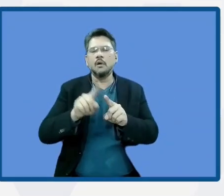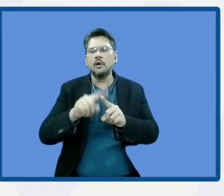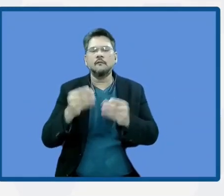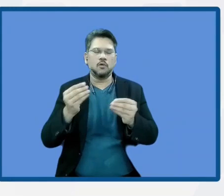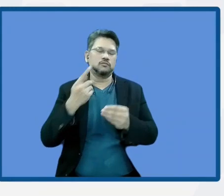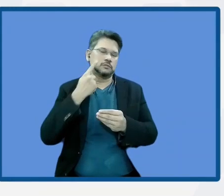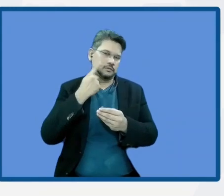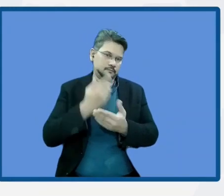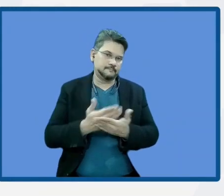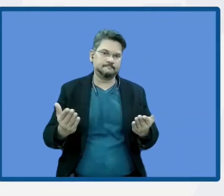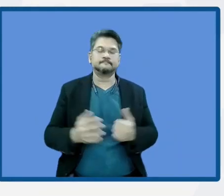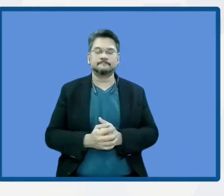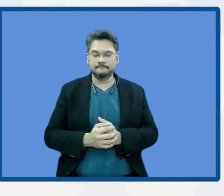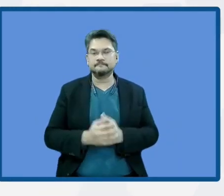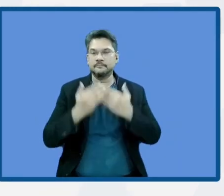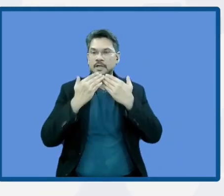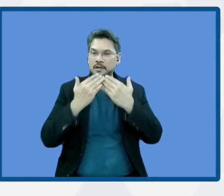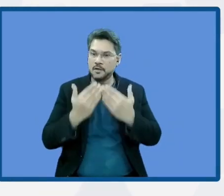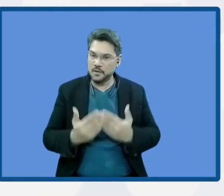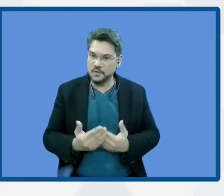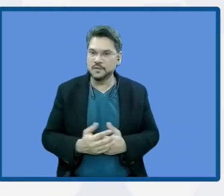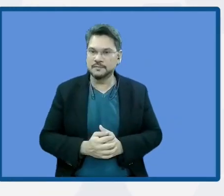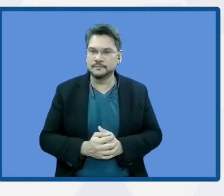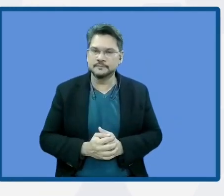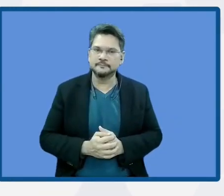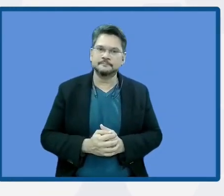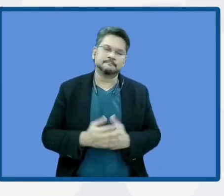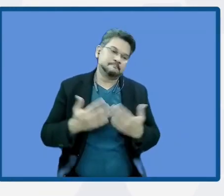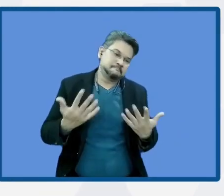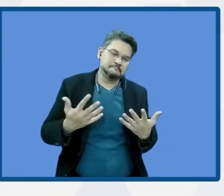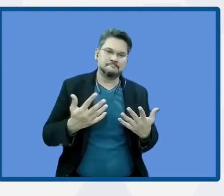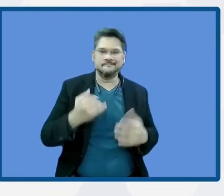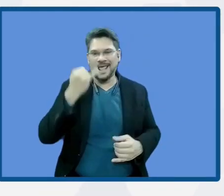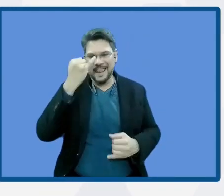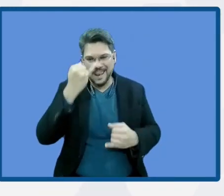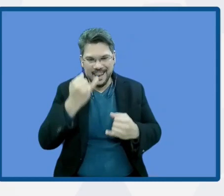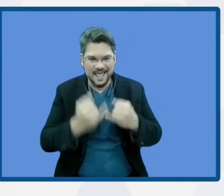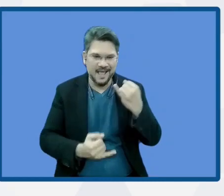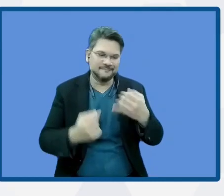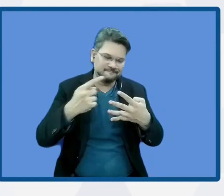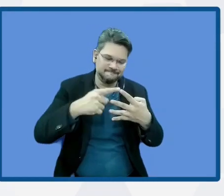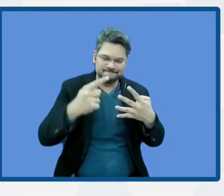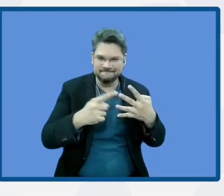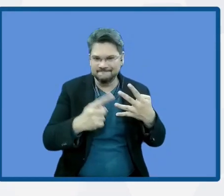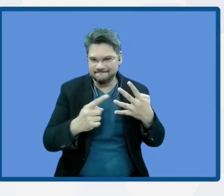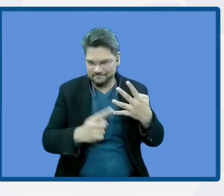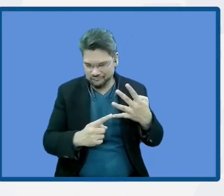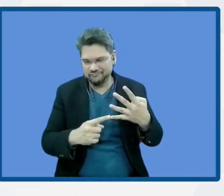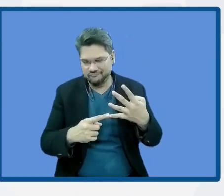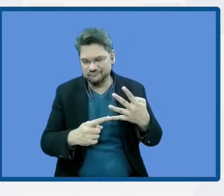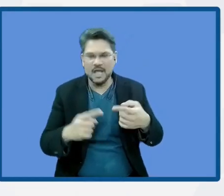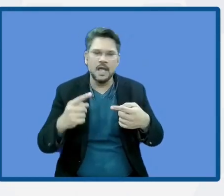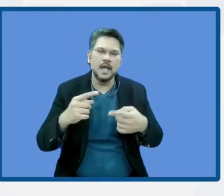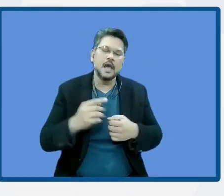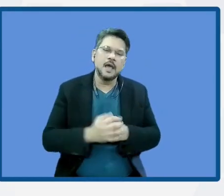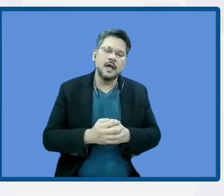I would like to mention some conclusions in these four aspects. The first one is